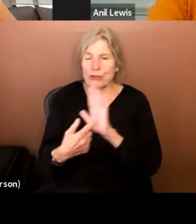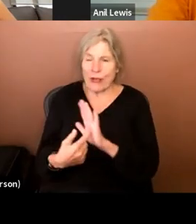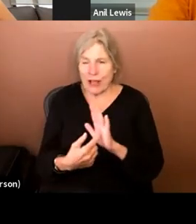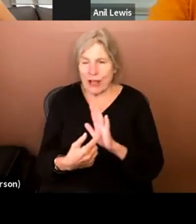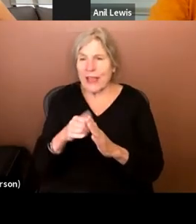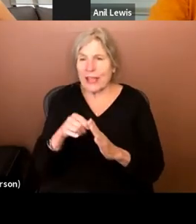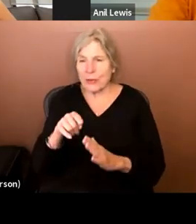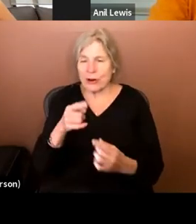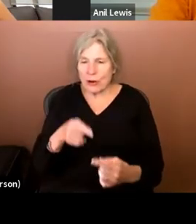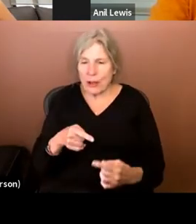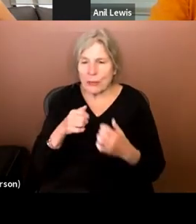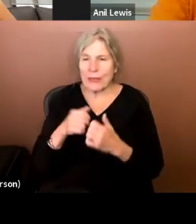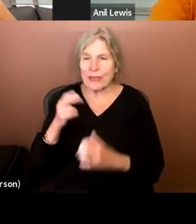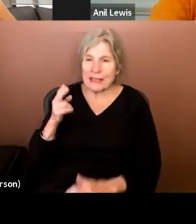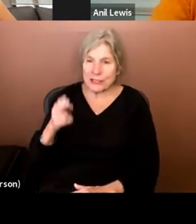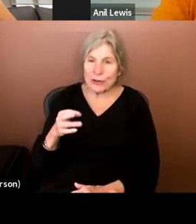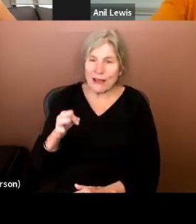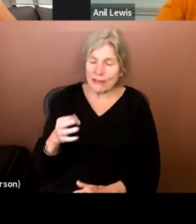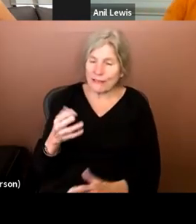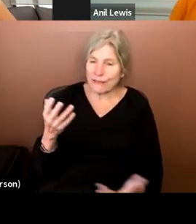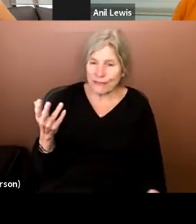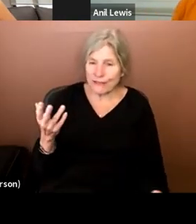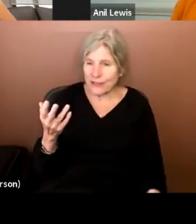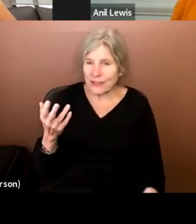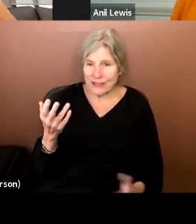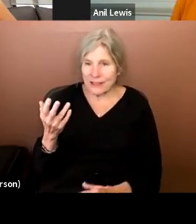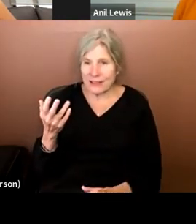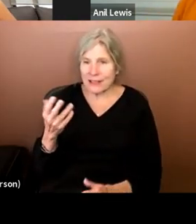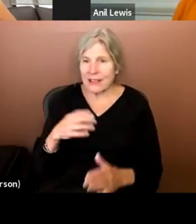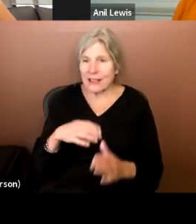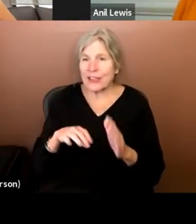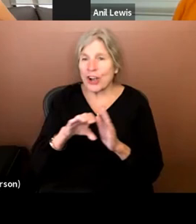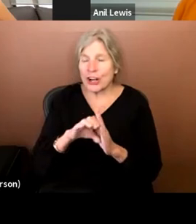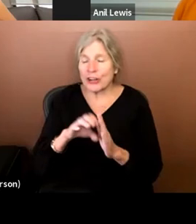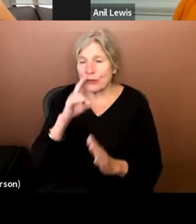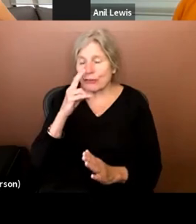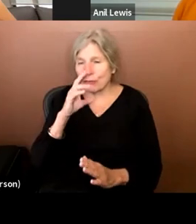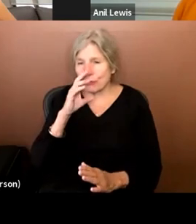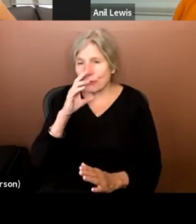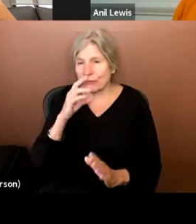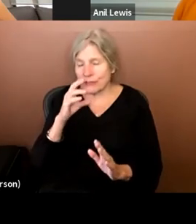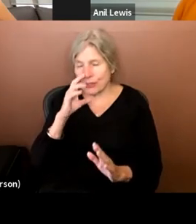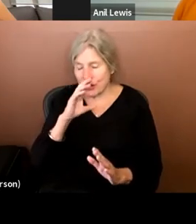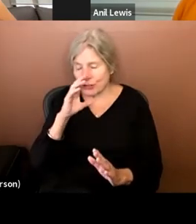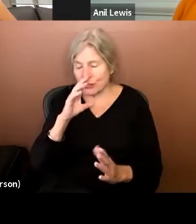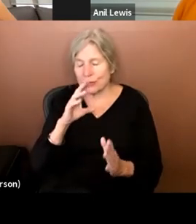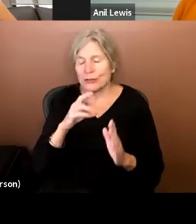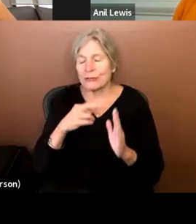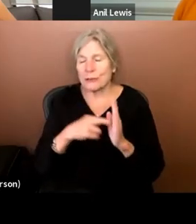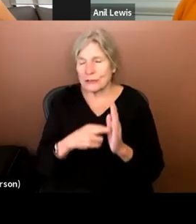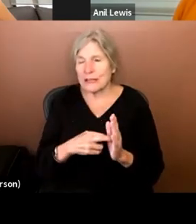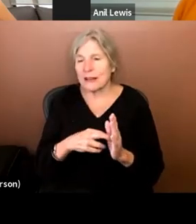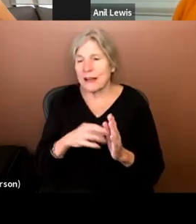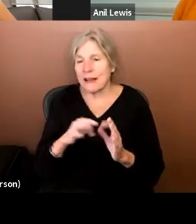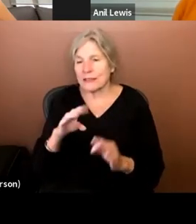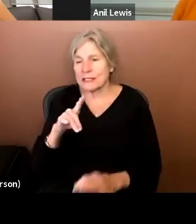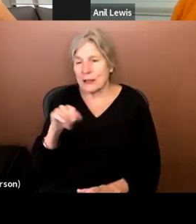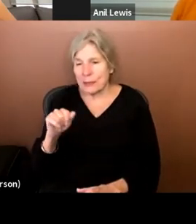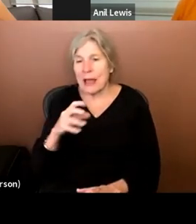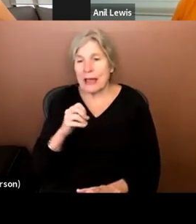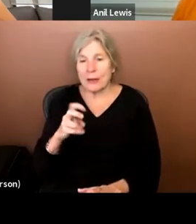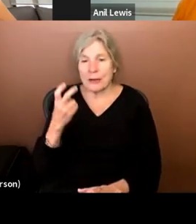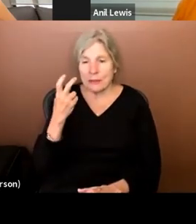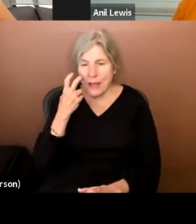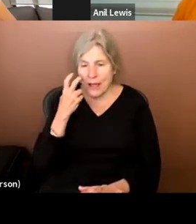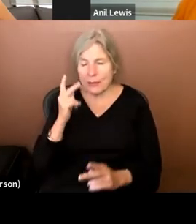grappling with the history of, you know, the, uh, the cartoon representation of, of, of, of disabled people and of blind people in particular.